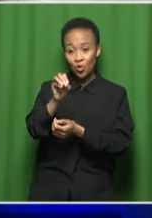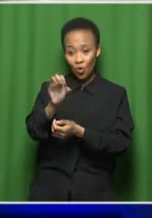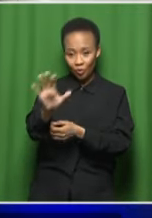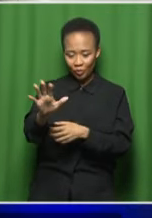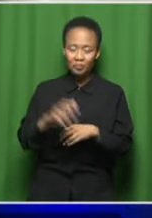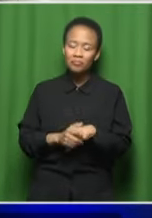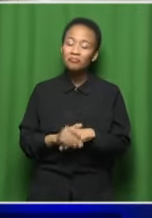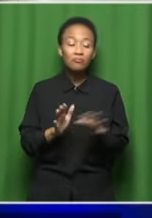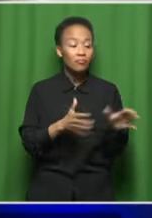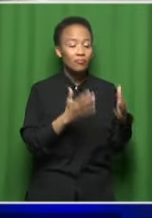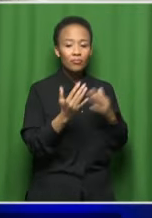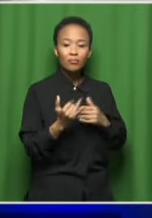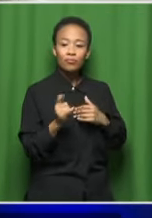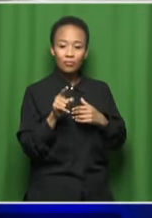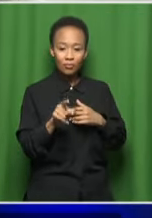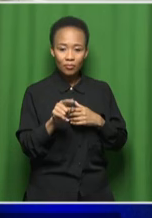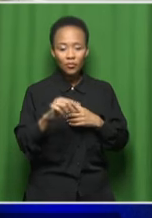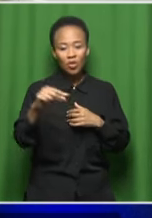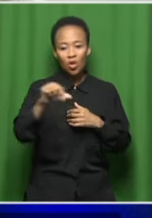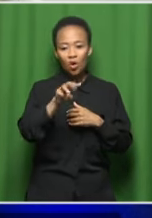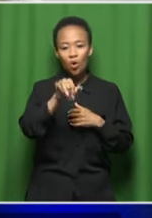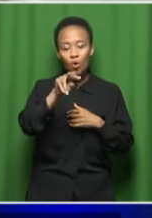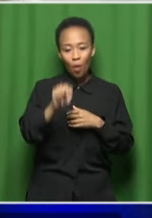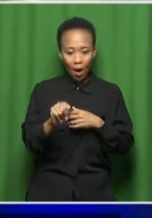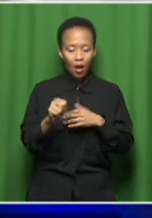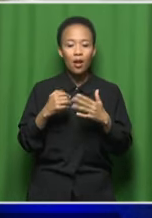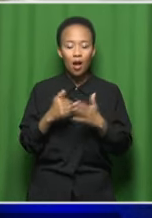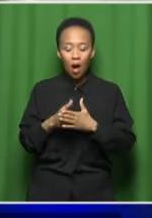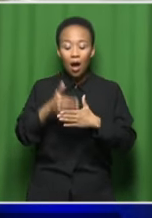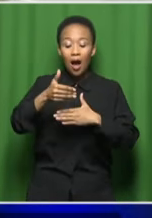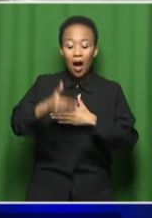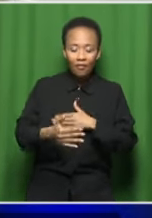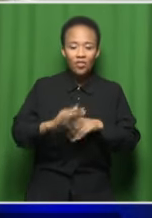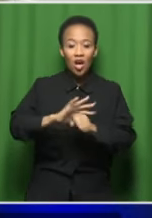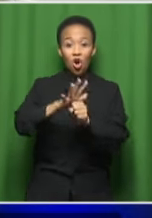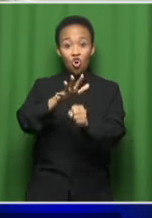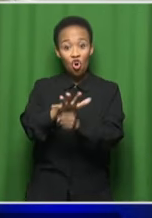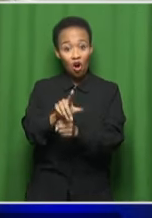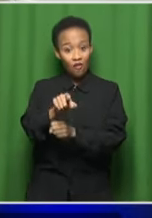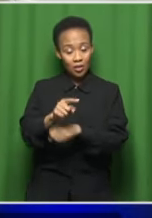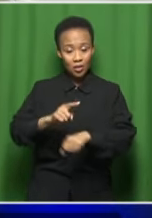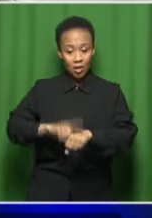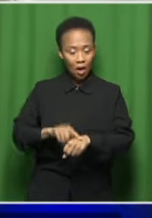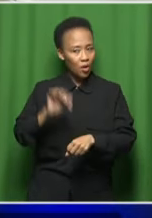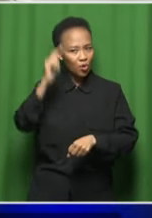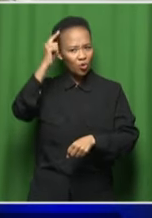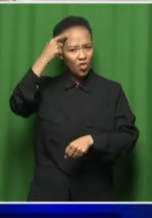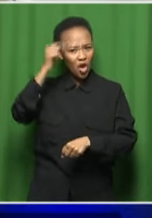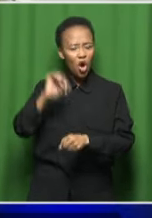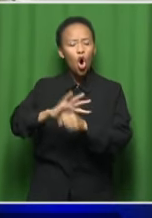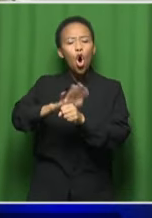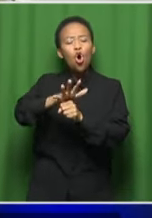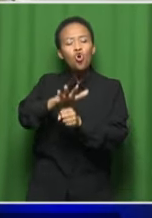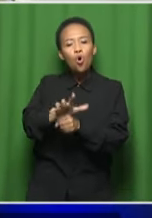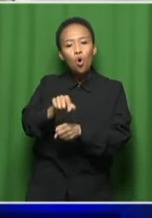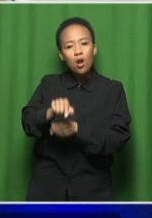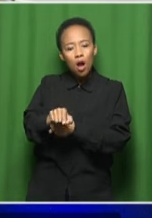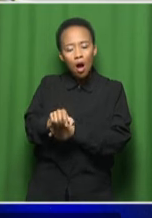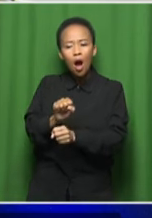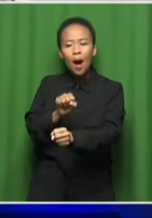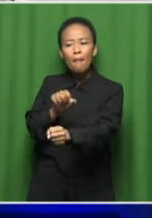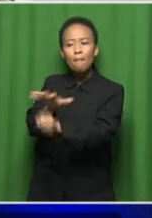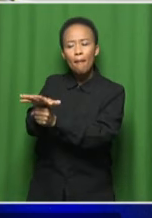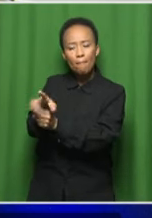we are in a post-COVID-19 era. And in what way do you think the COVID-19 pandemic has had an effect on